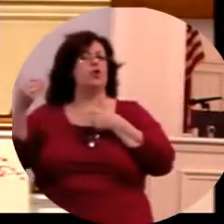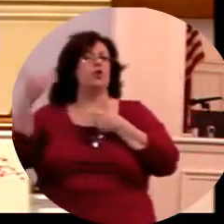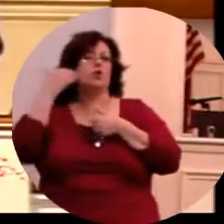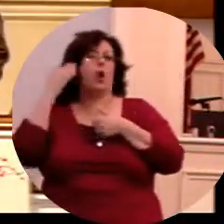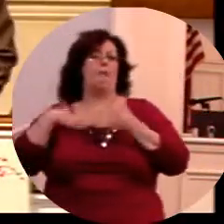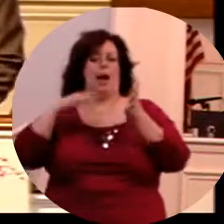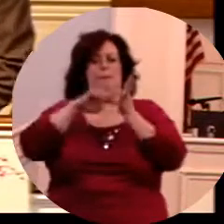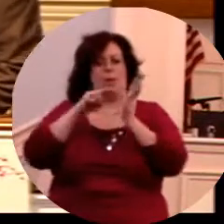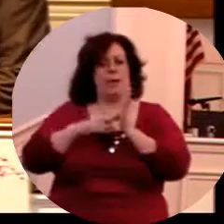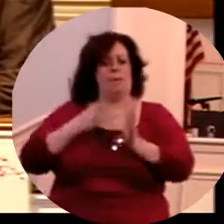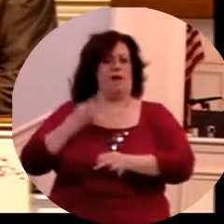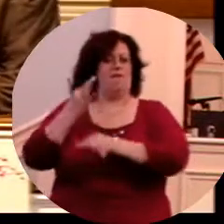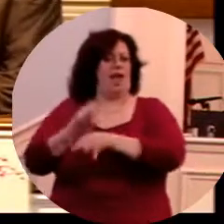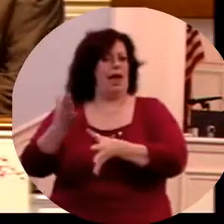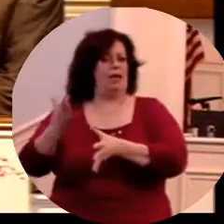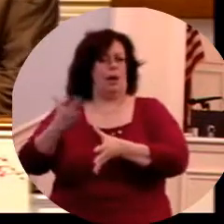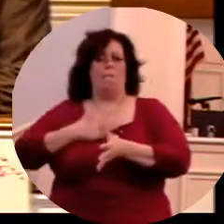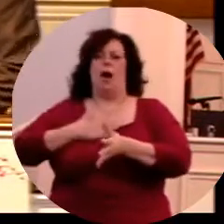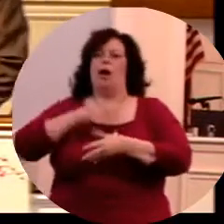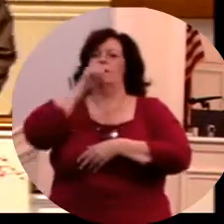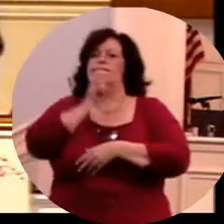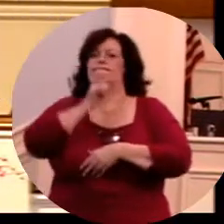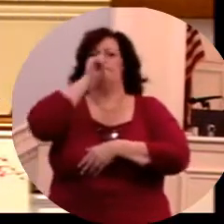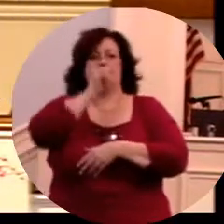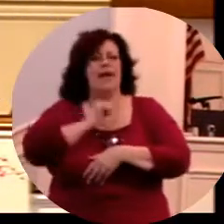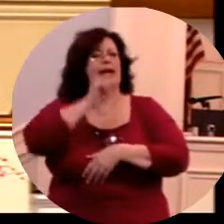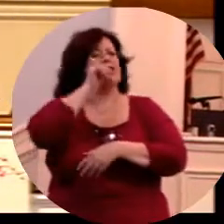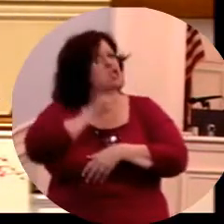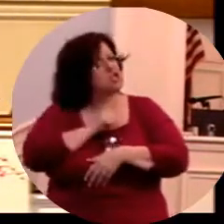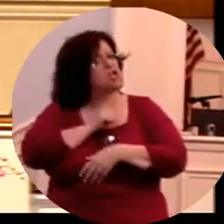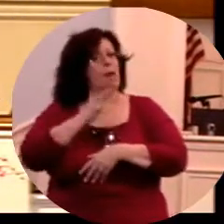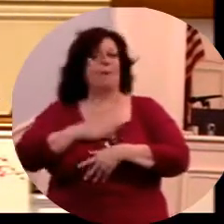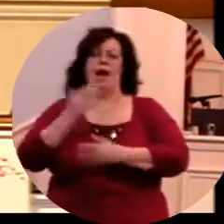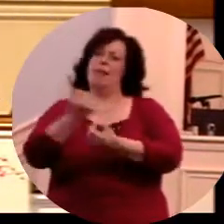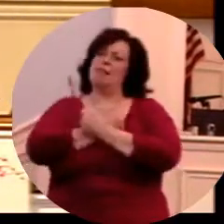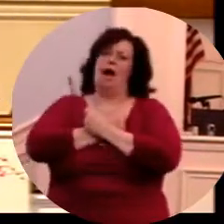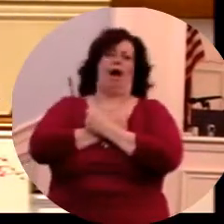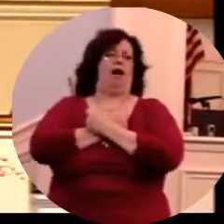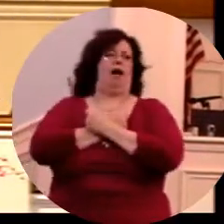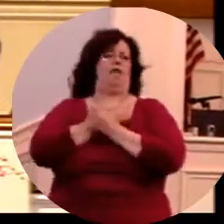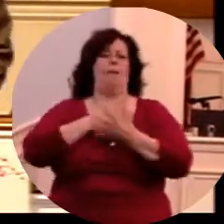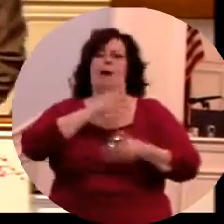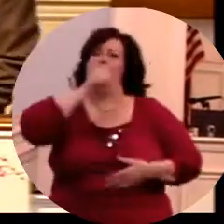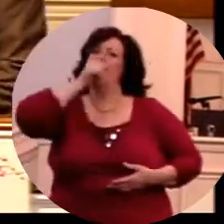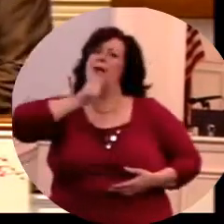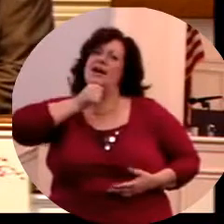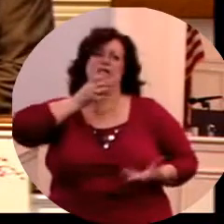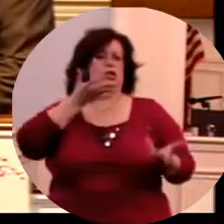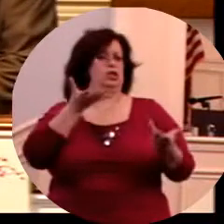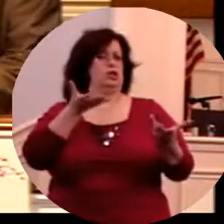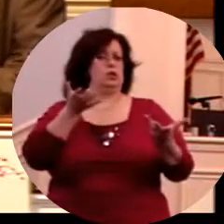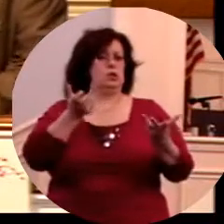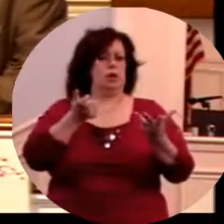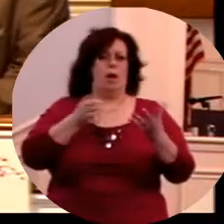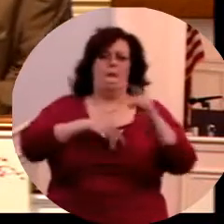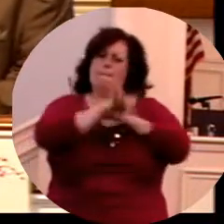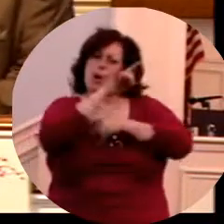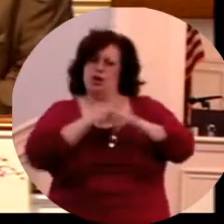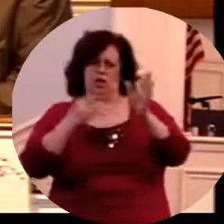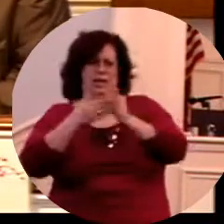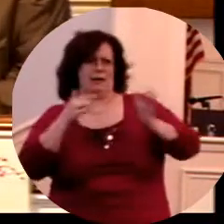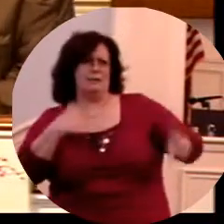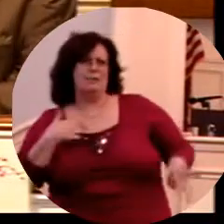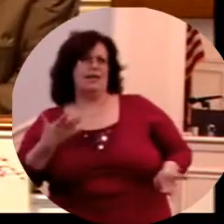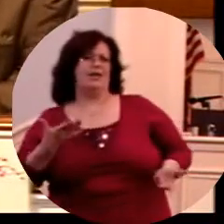life. Number three, purpose. Number four, faith. Number five, long-suffering. Number six, charity. Number seven, patience. Number